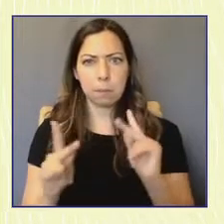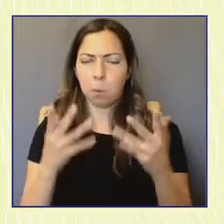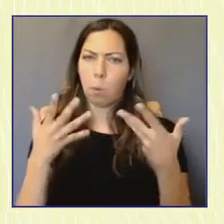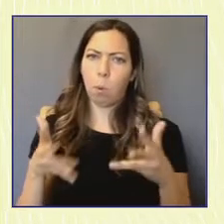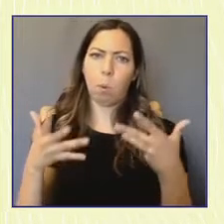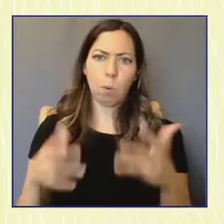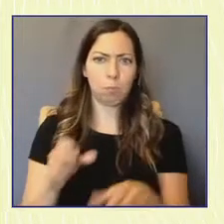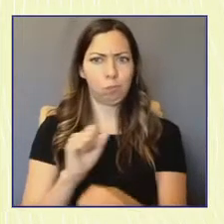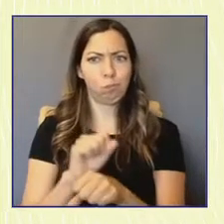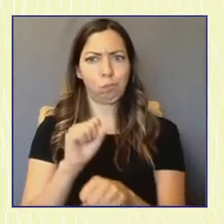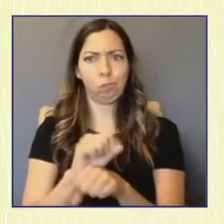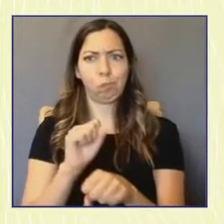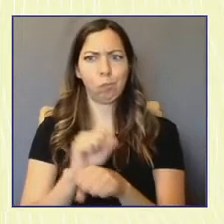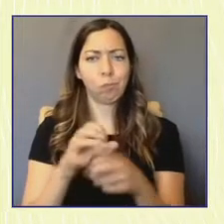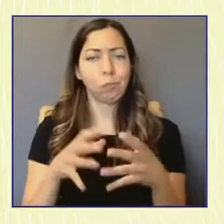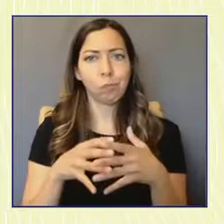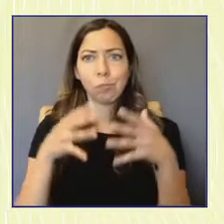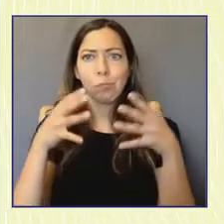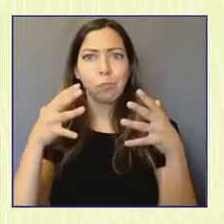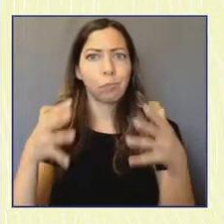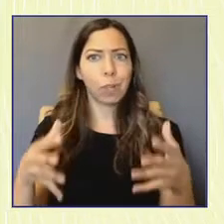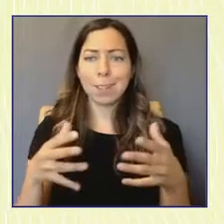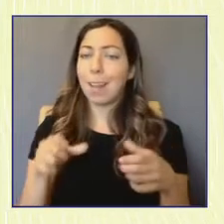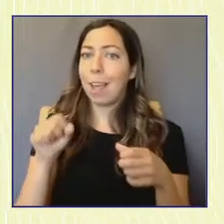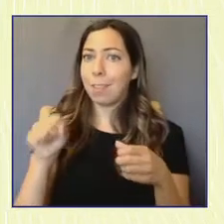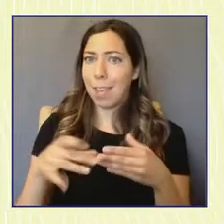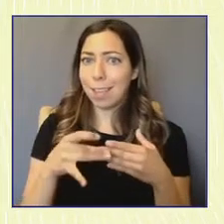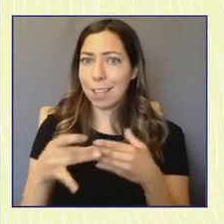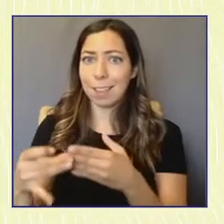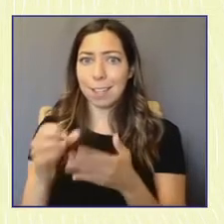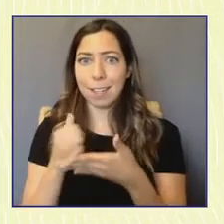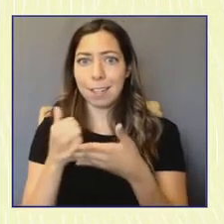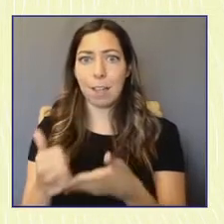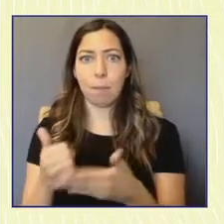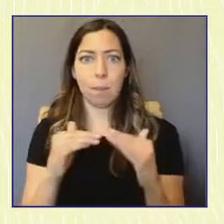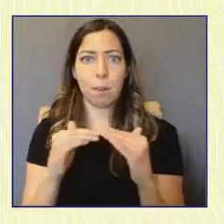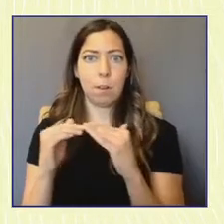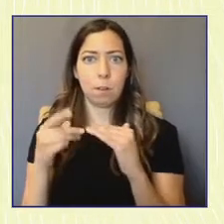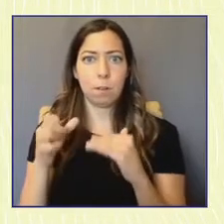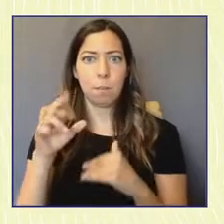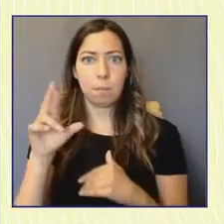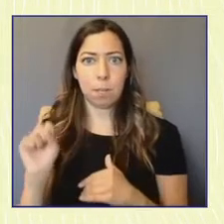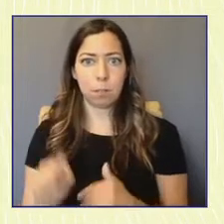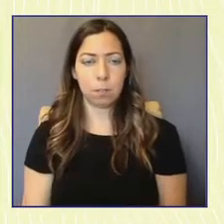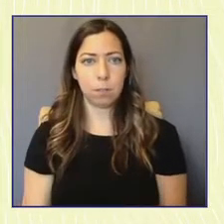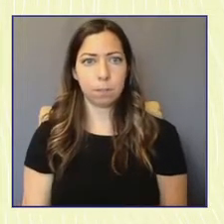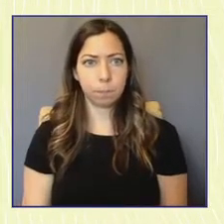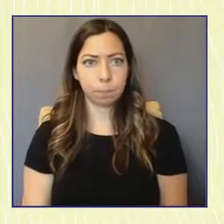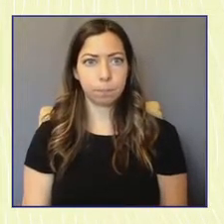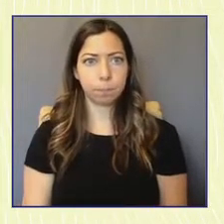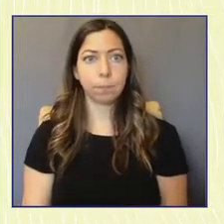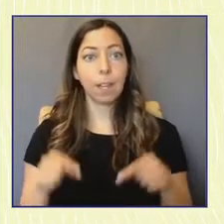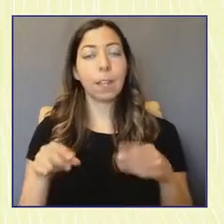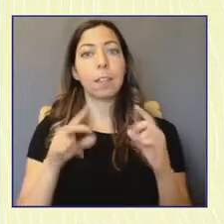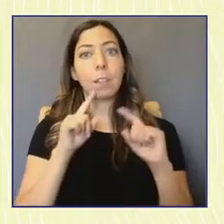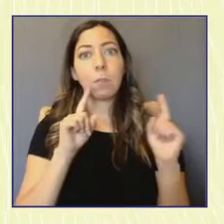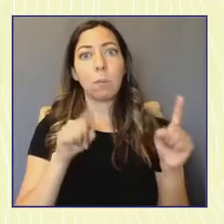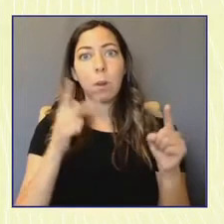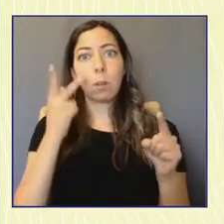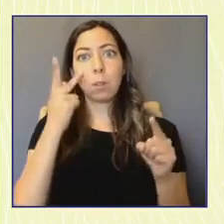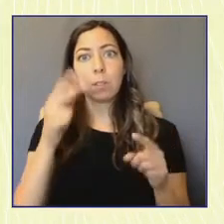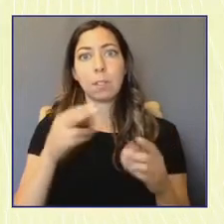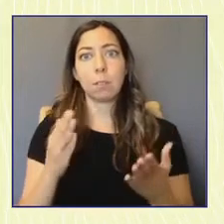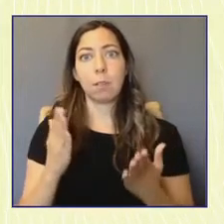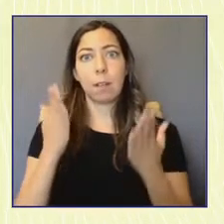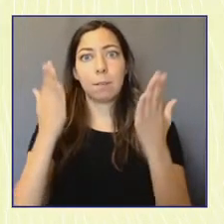and who can lead when it comes to engaging their peers. Next slide, please. Throughout our report, you'll find recommendations for how each of these